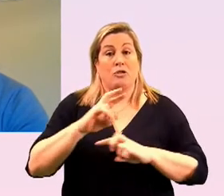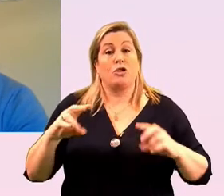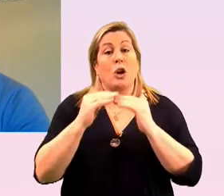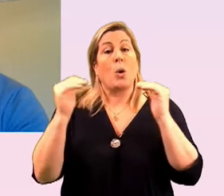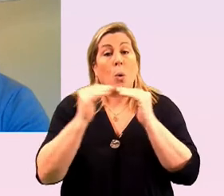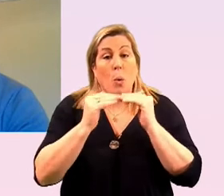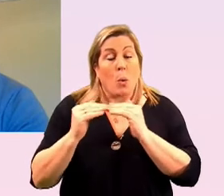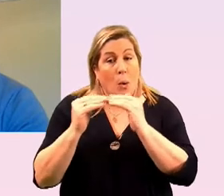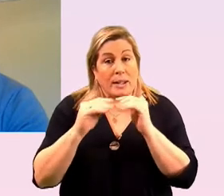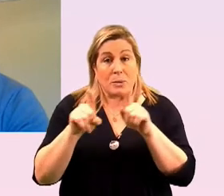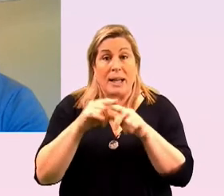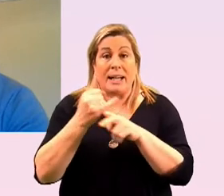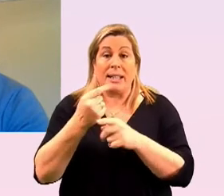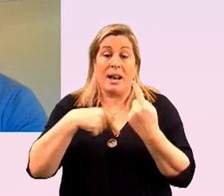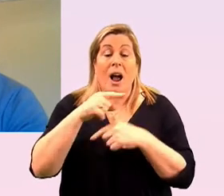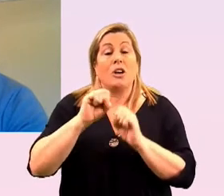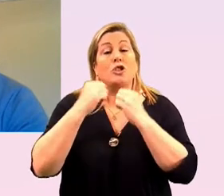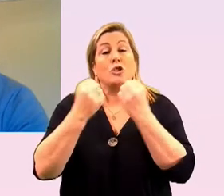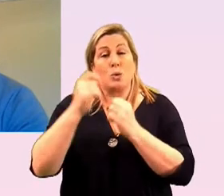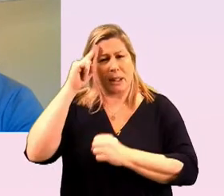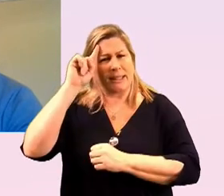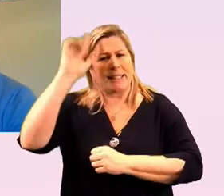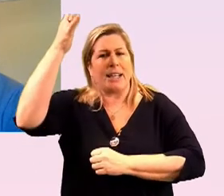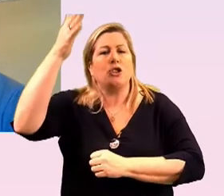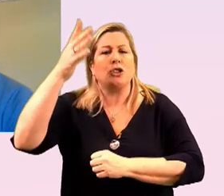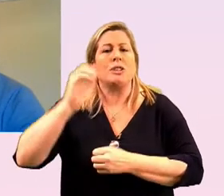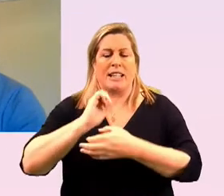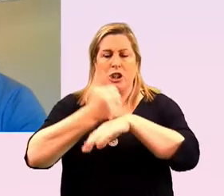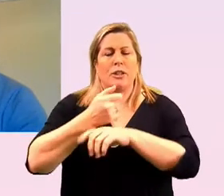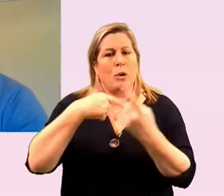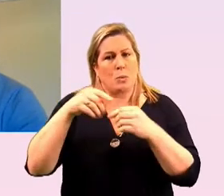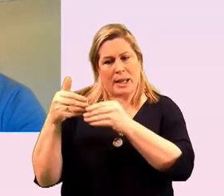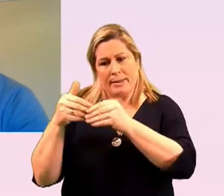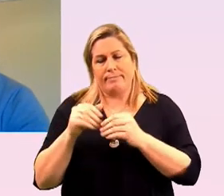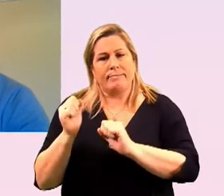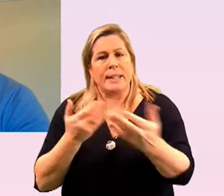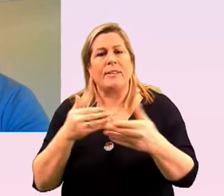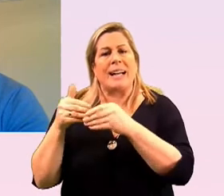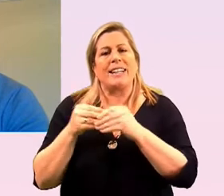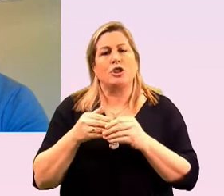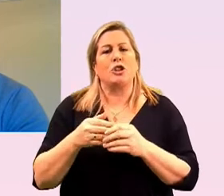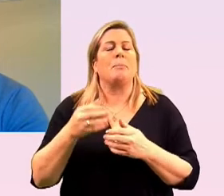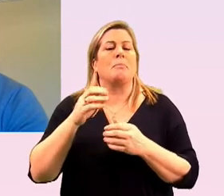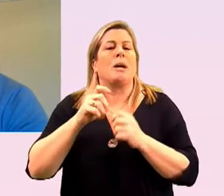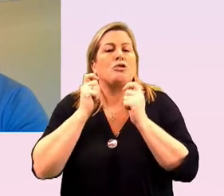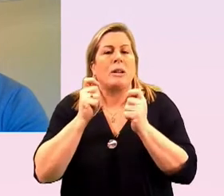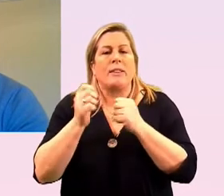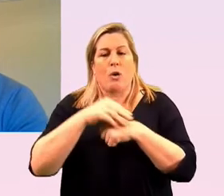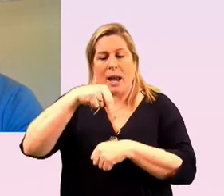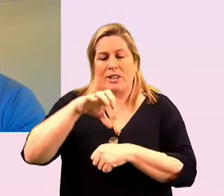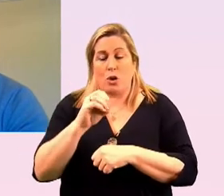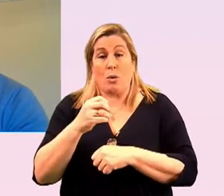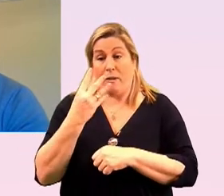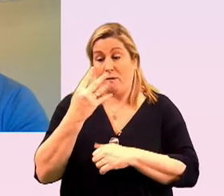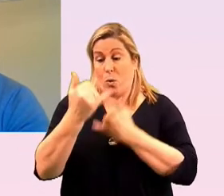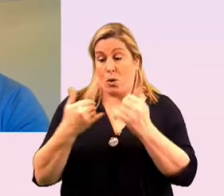intelligence associates initiative where denise and i delivered leadership training for ngo leaders for the past four years